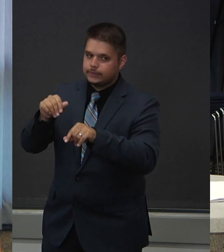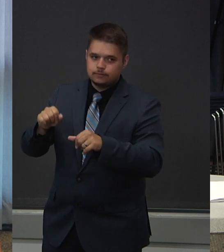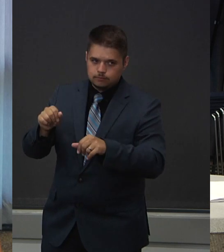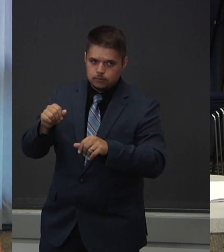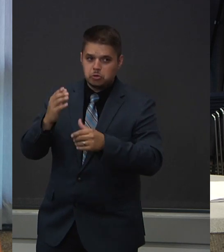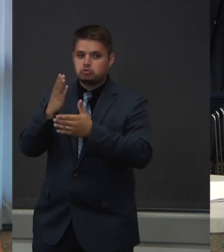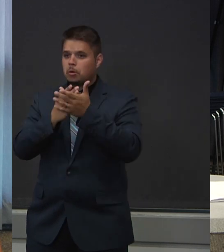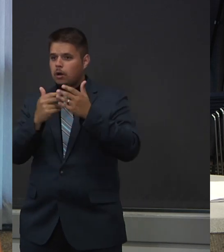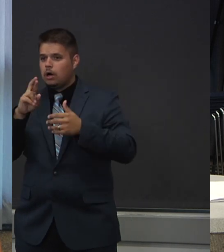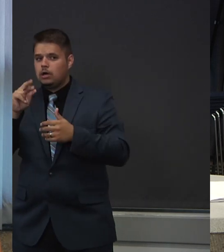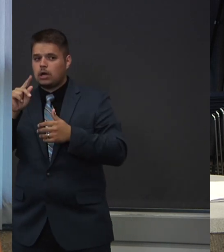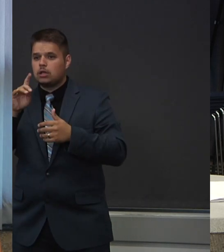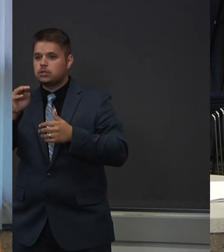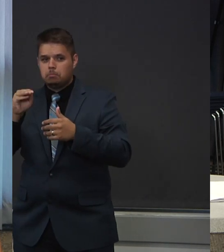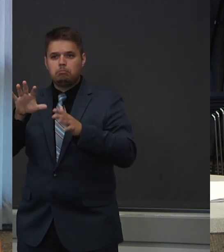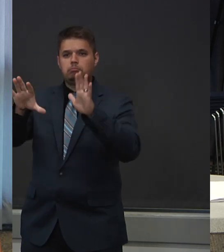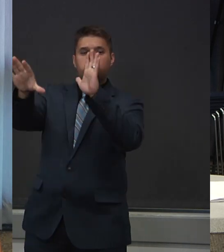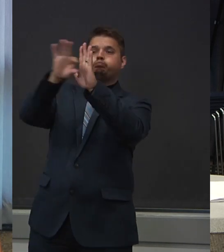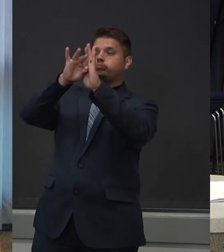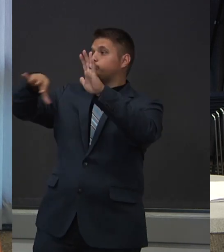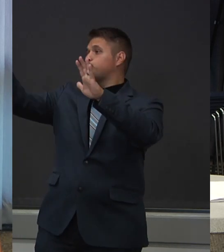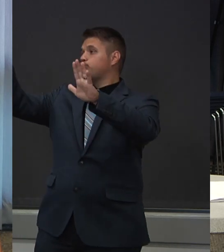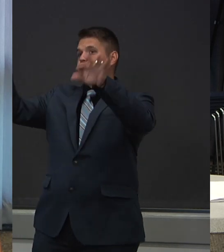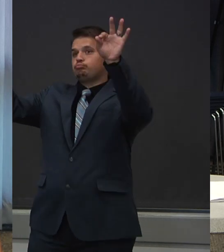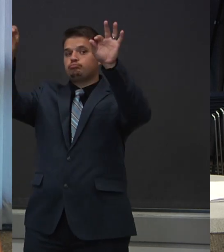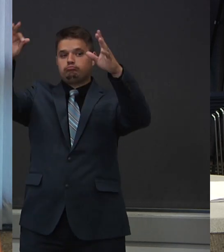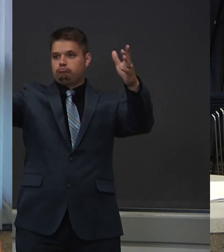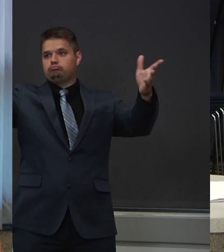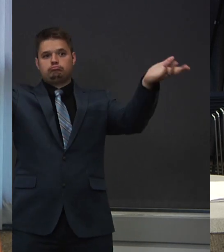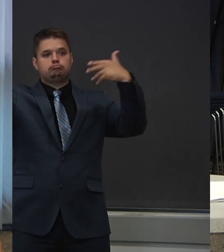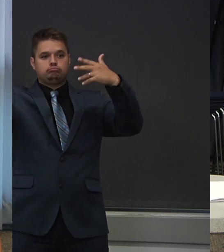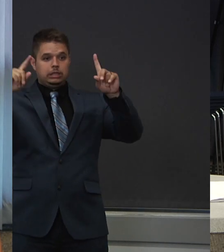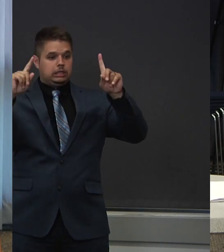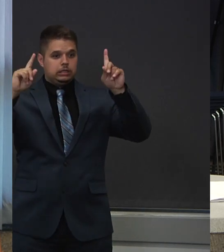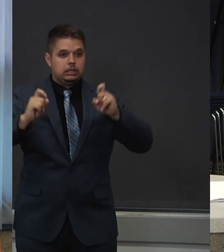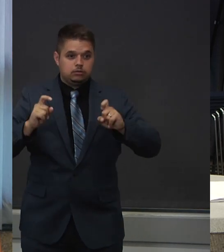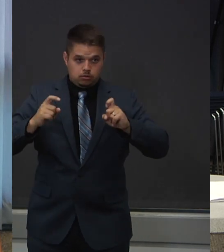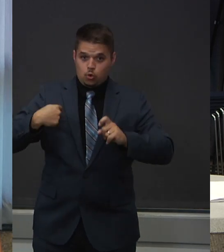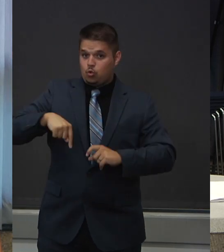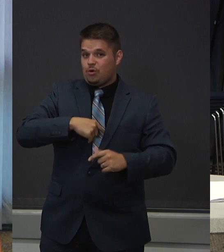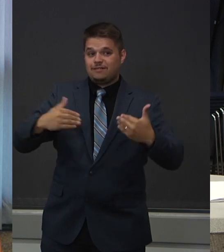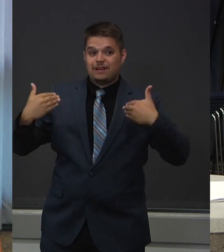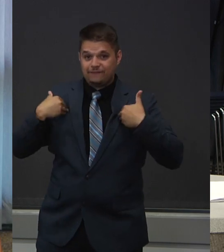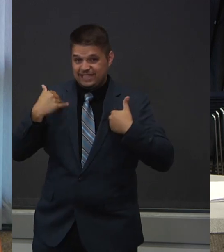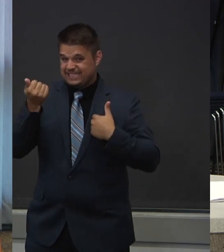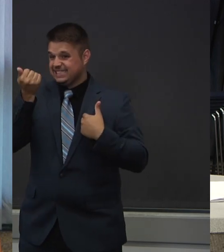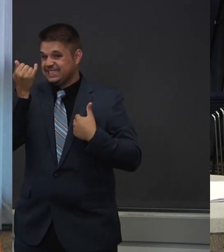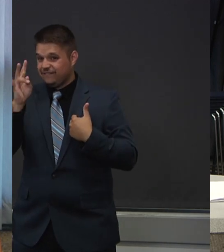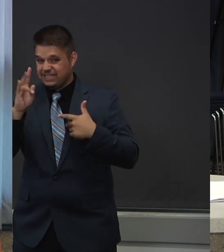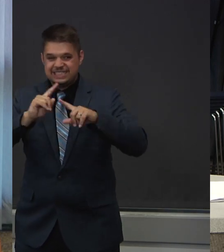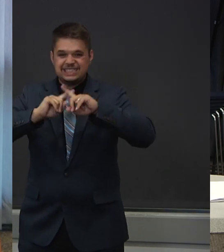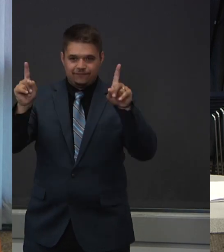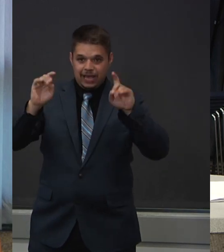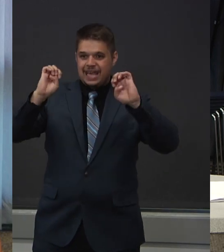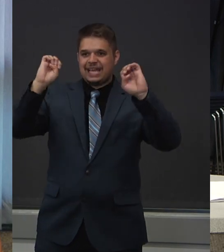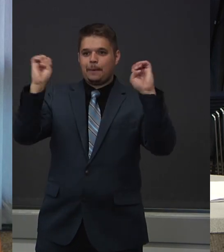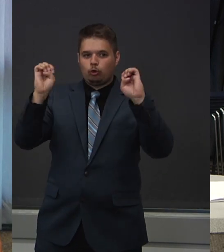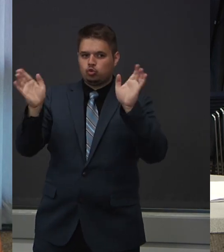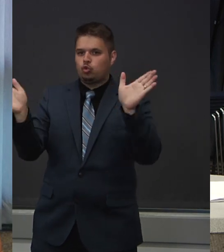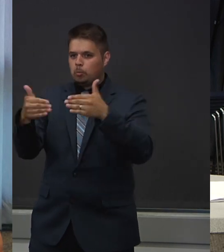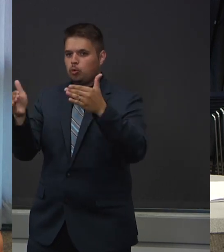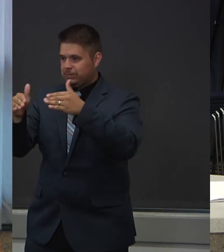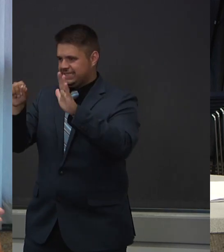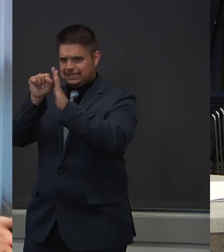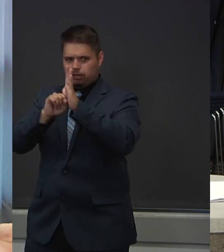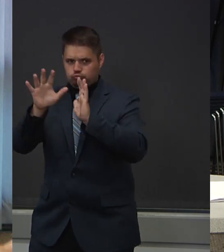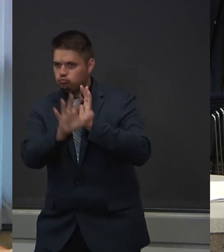system set up here in Oregon at 17 different emergency rooms across the state, where we're doing random testing